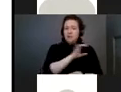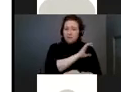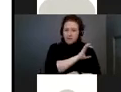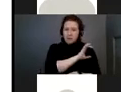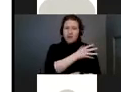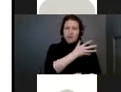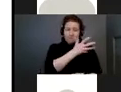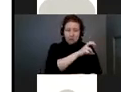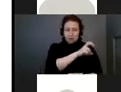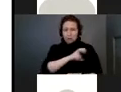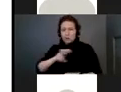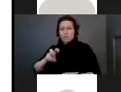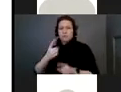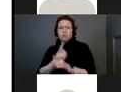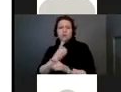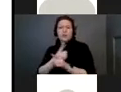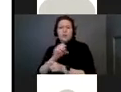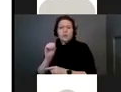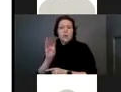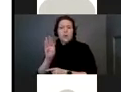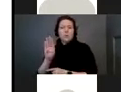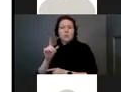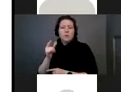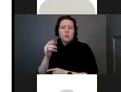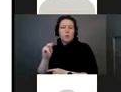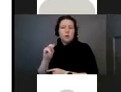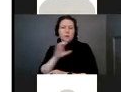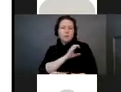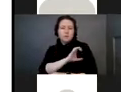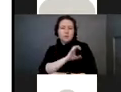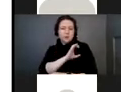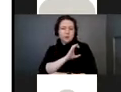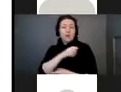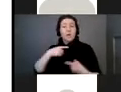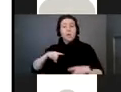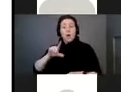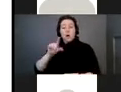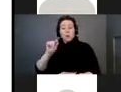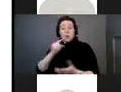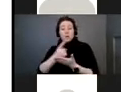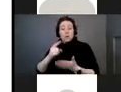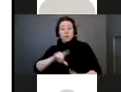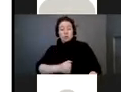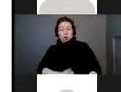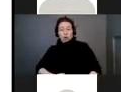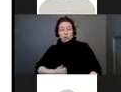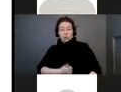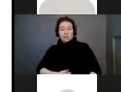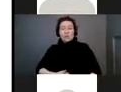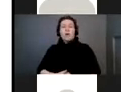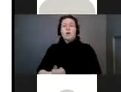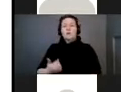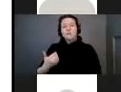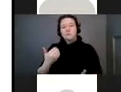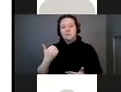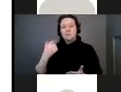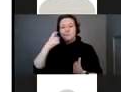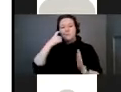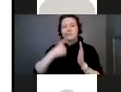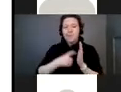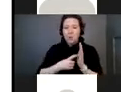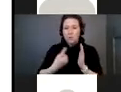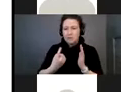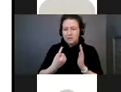and then at our 20-week ultrasound, there were some results or some findings that